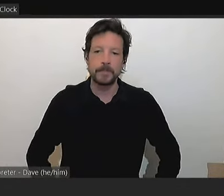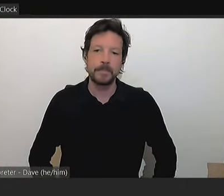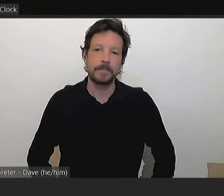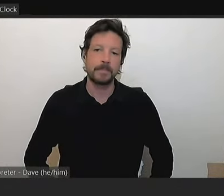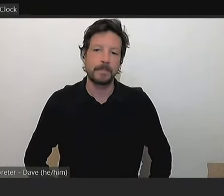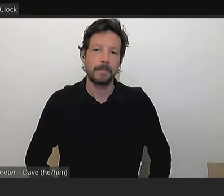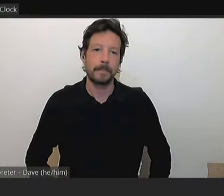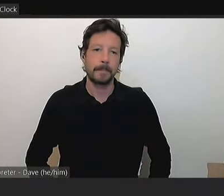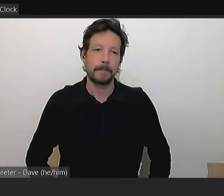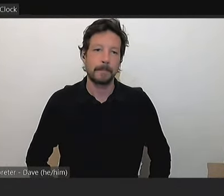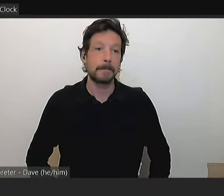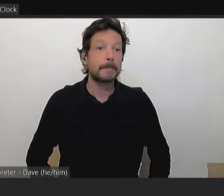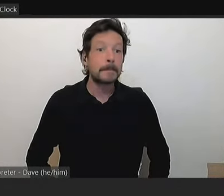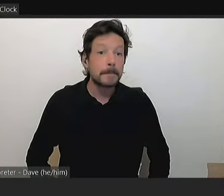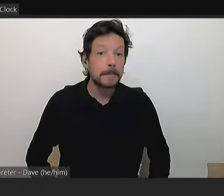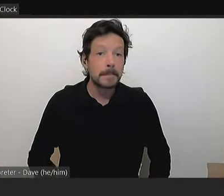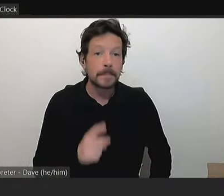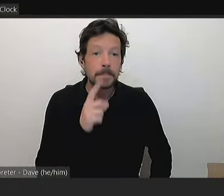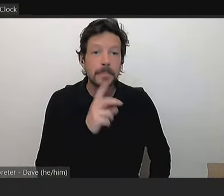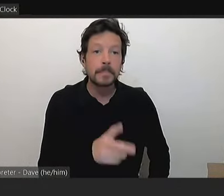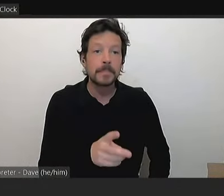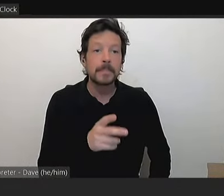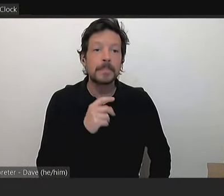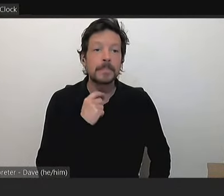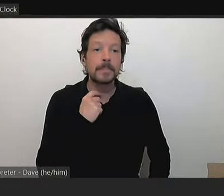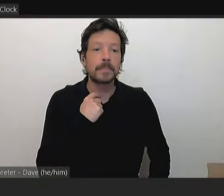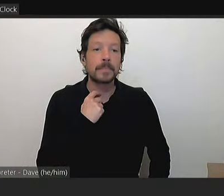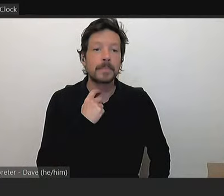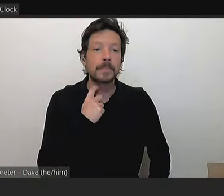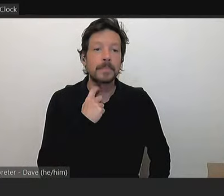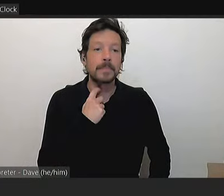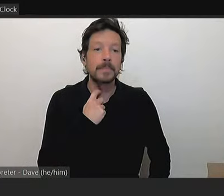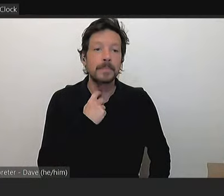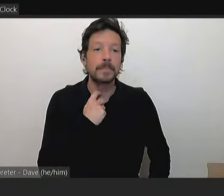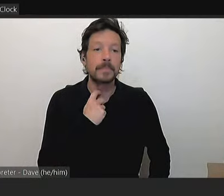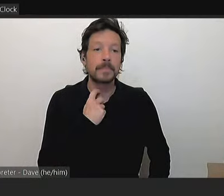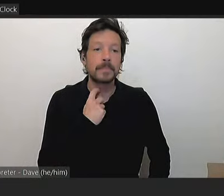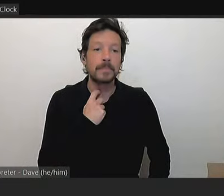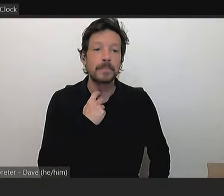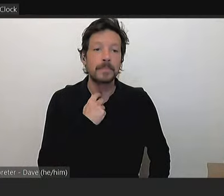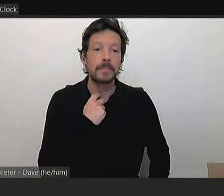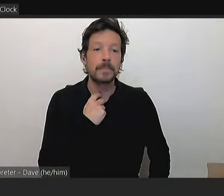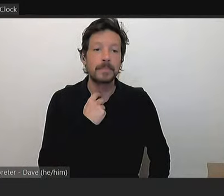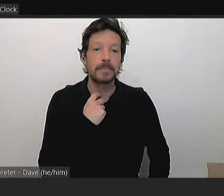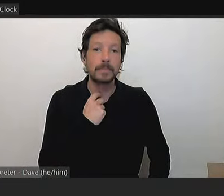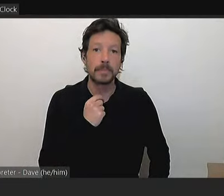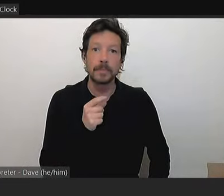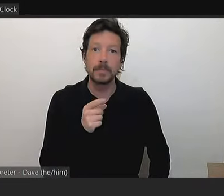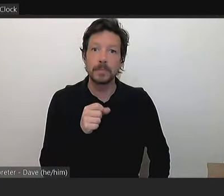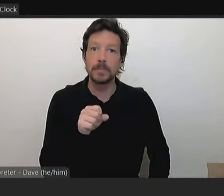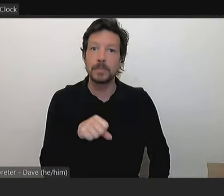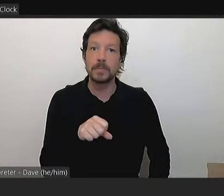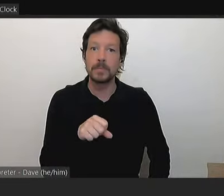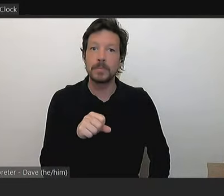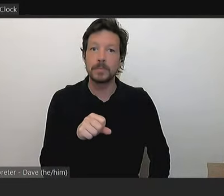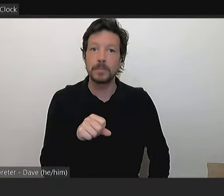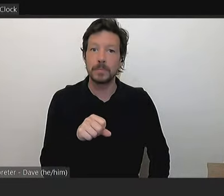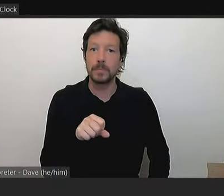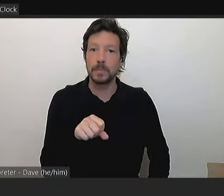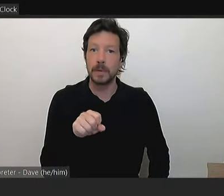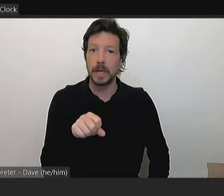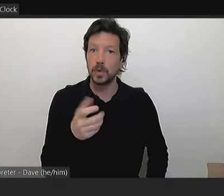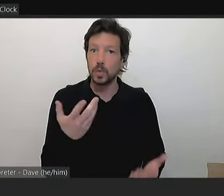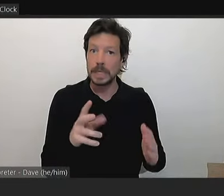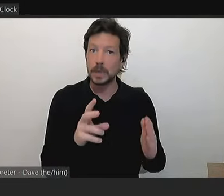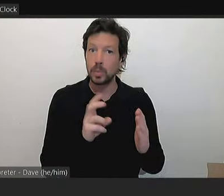I beg your pardon? Are we able to actually submit? Yeah, you are, yep. had registered,